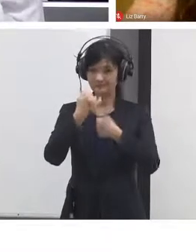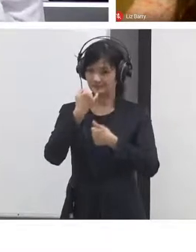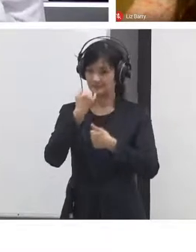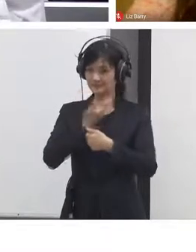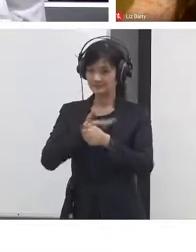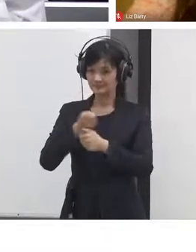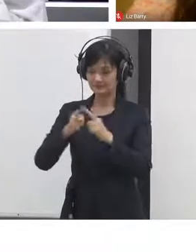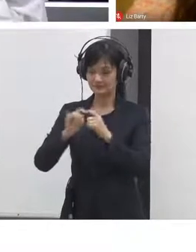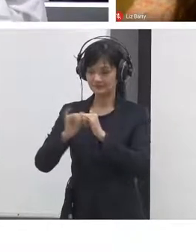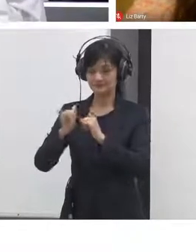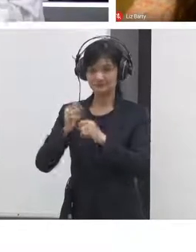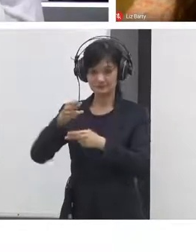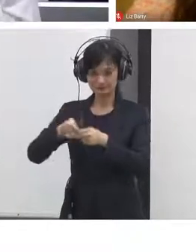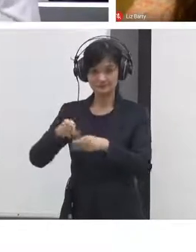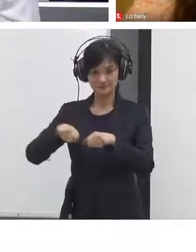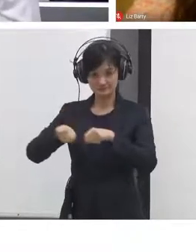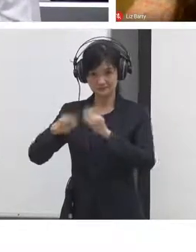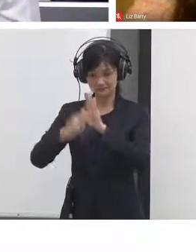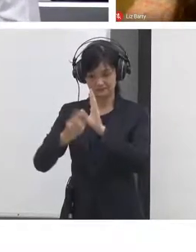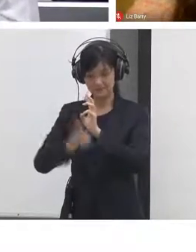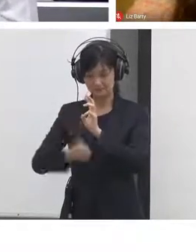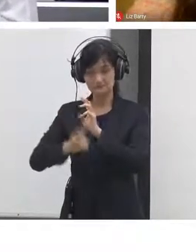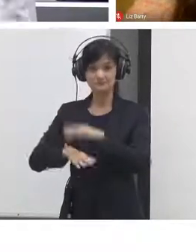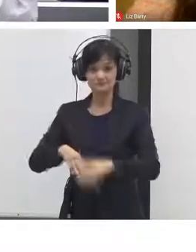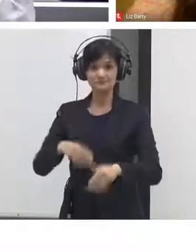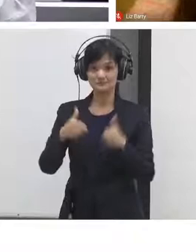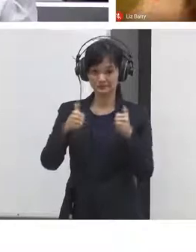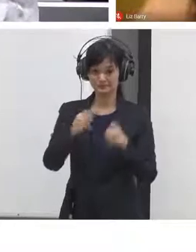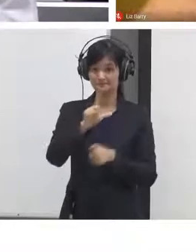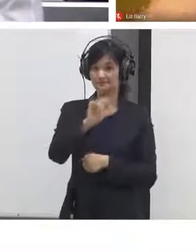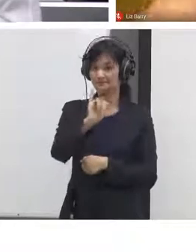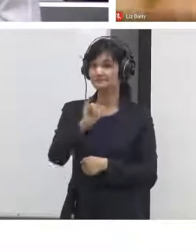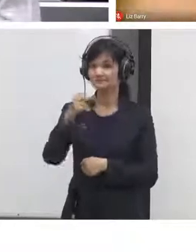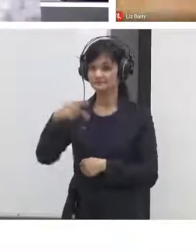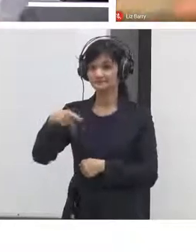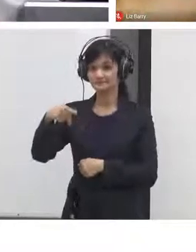you Liz and Paul thank you and good night